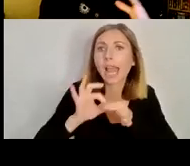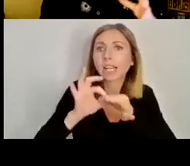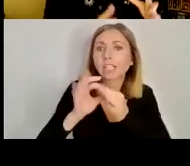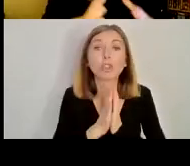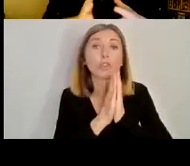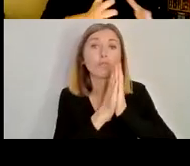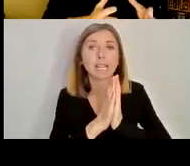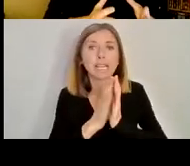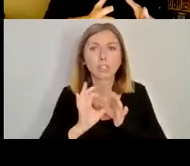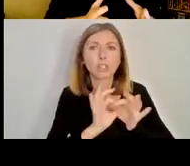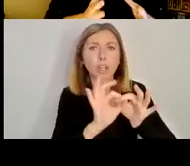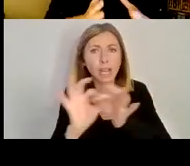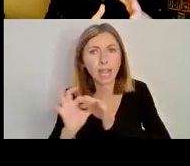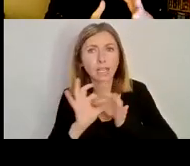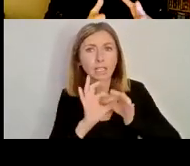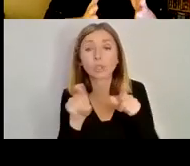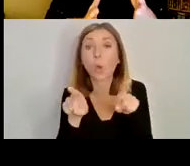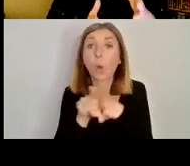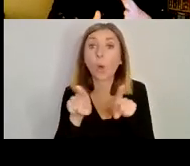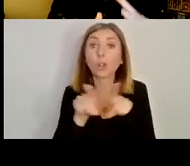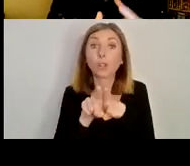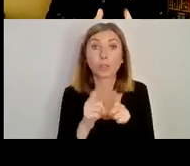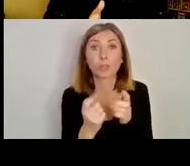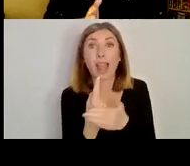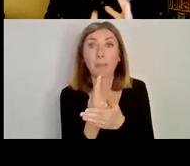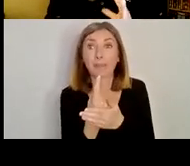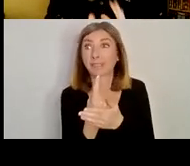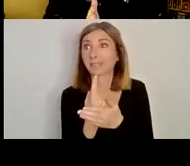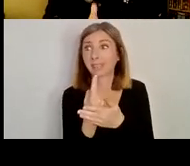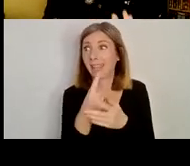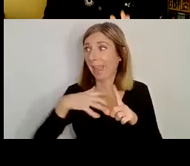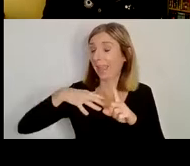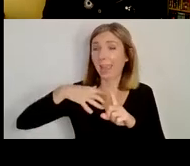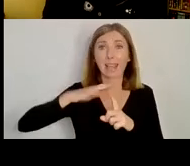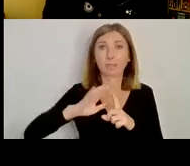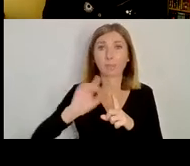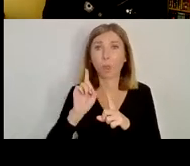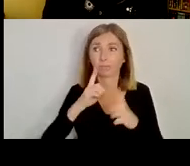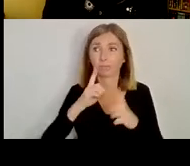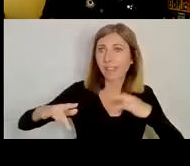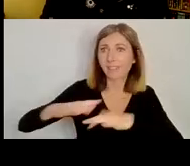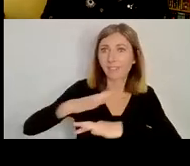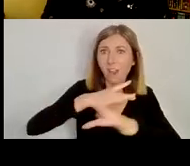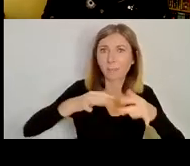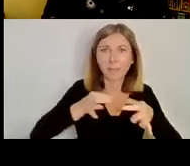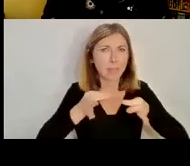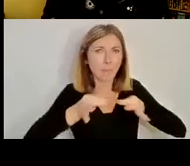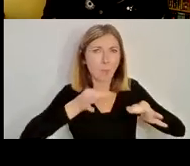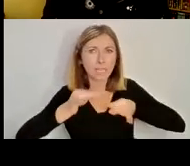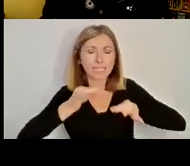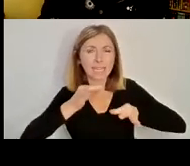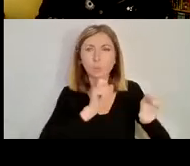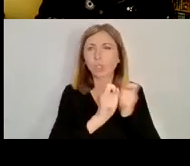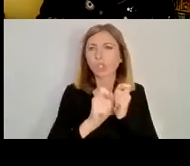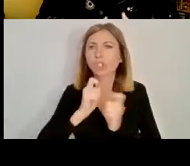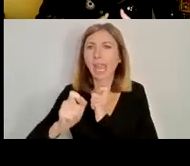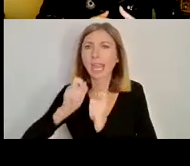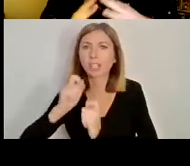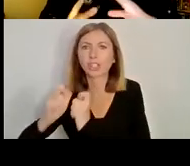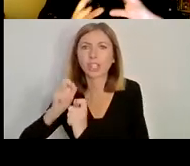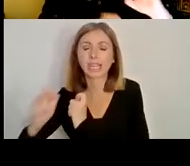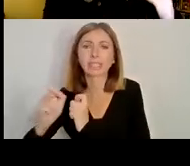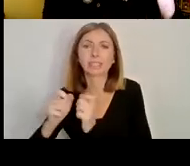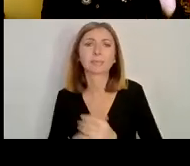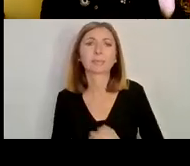and they also take place against the backdrop of changing political power. Sometimes when we look at the